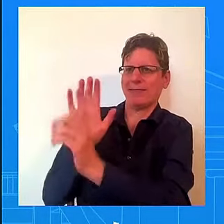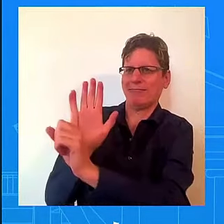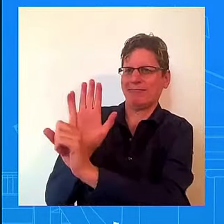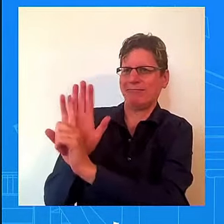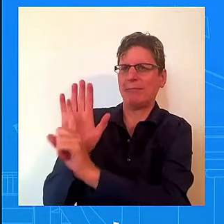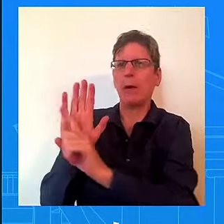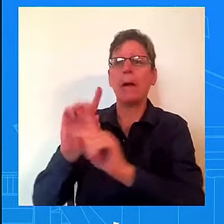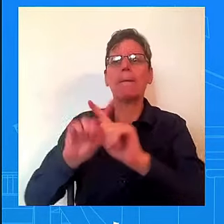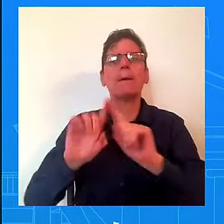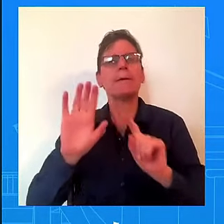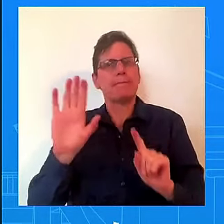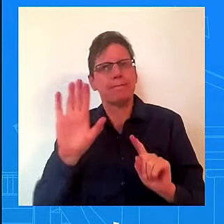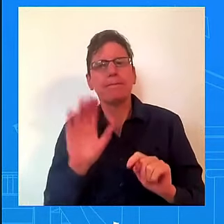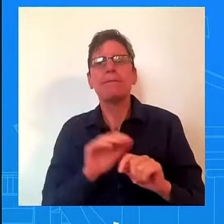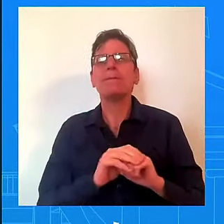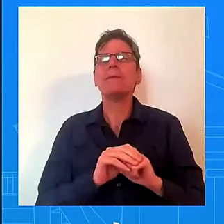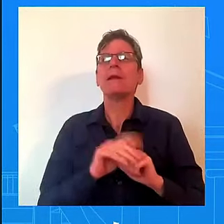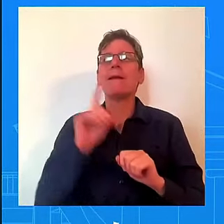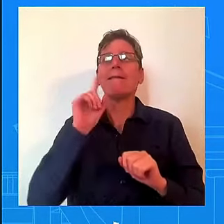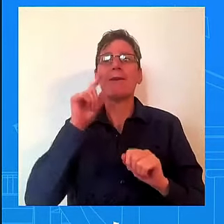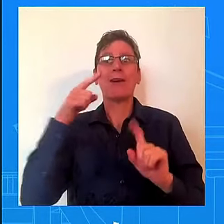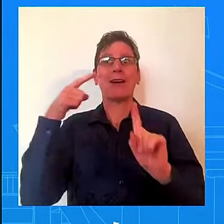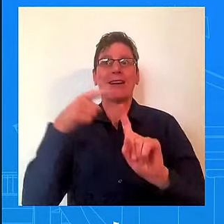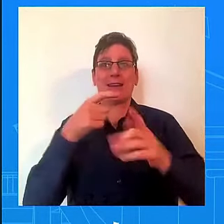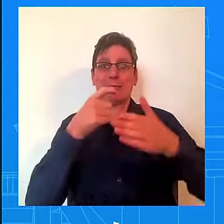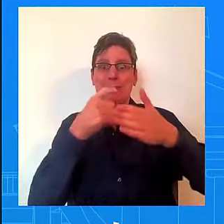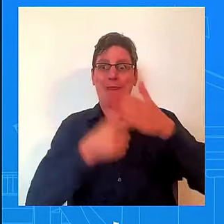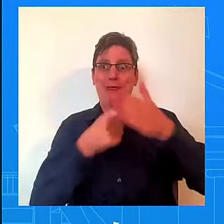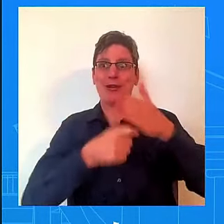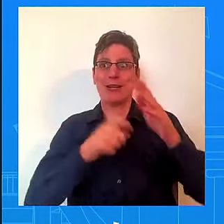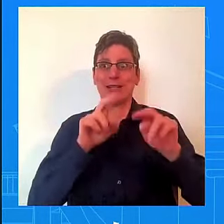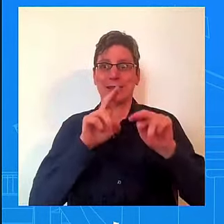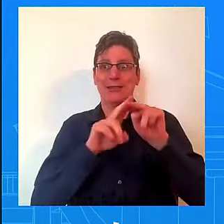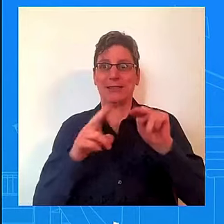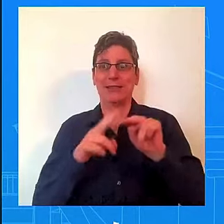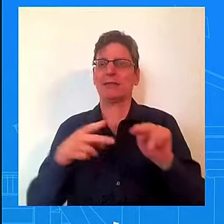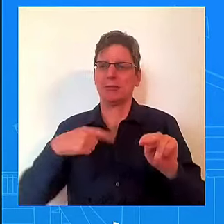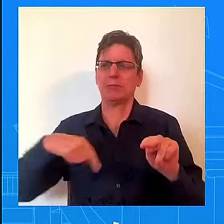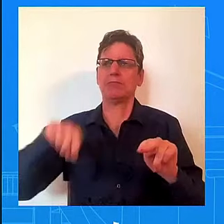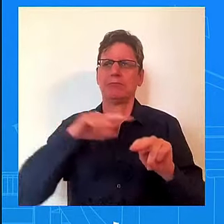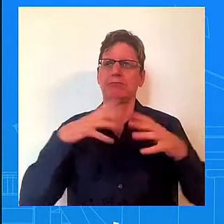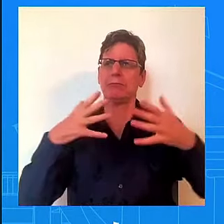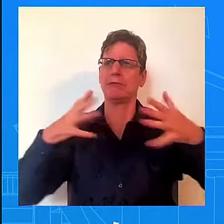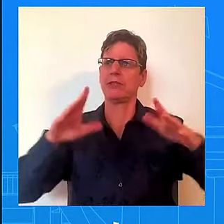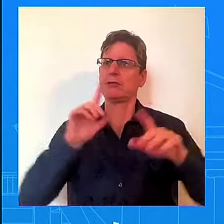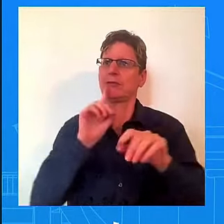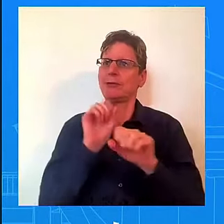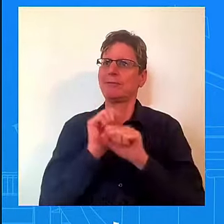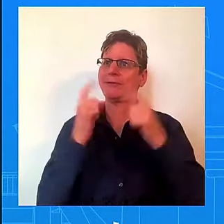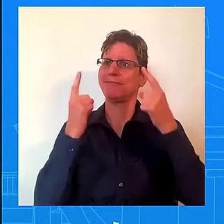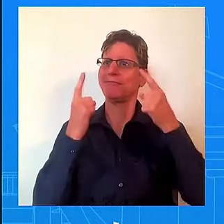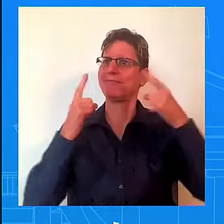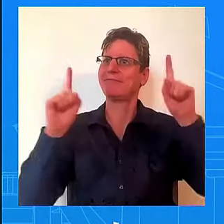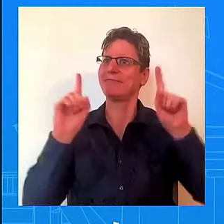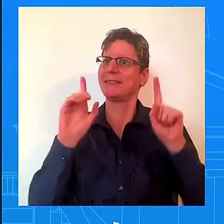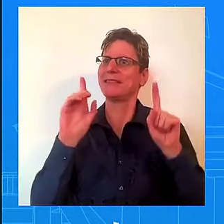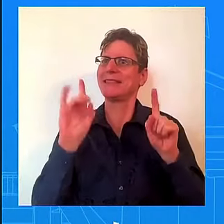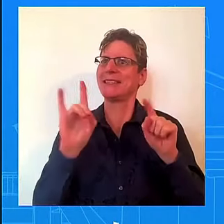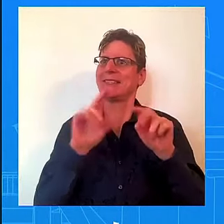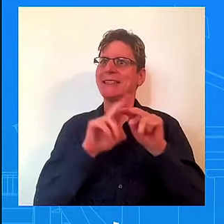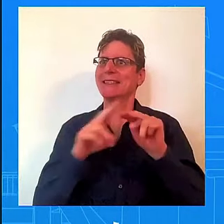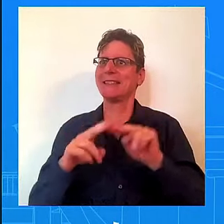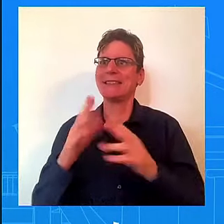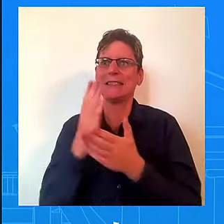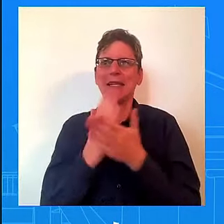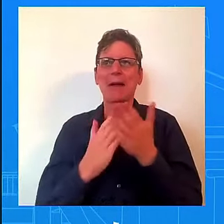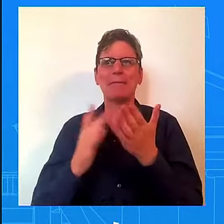just mentioned about the Medicaid – what we've been able to do with beating back Pharma and lowering some prices there